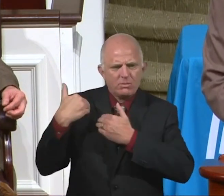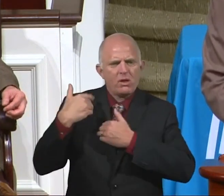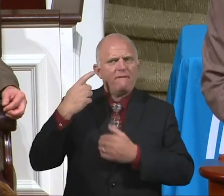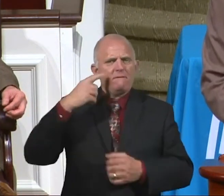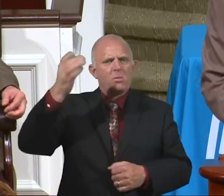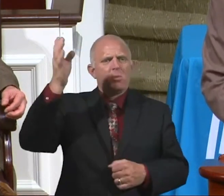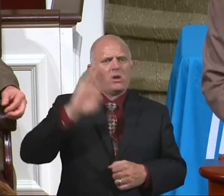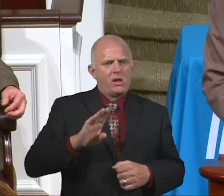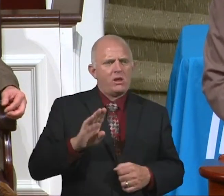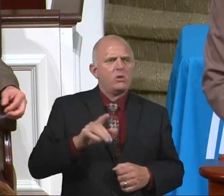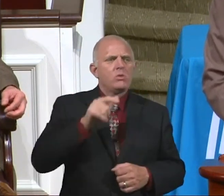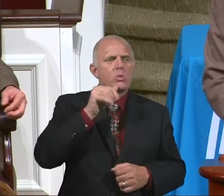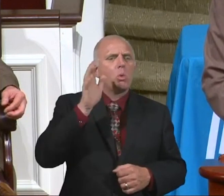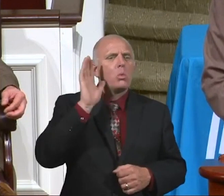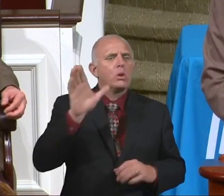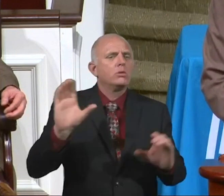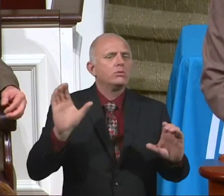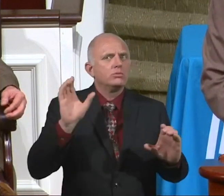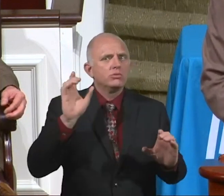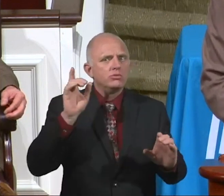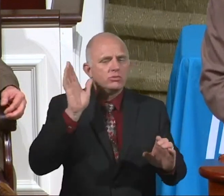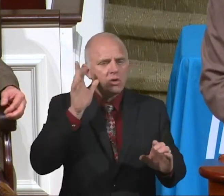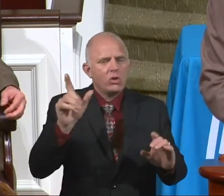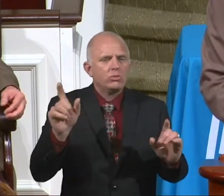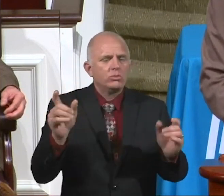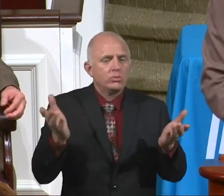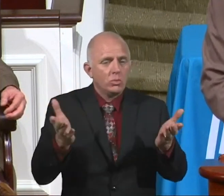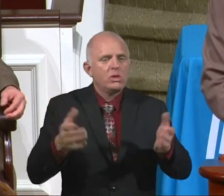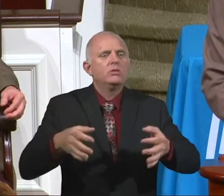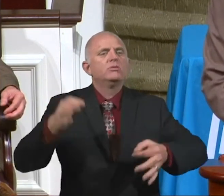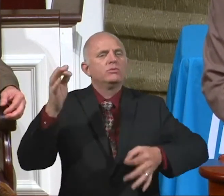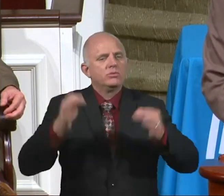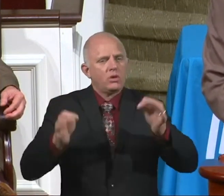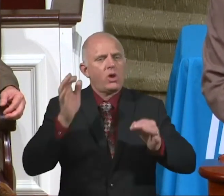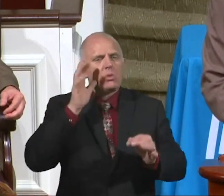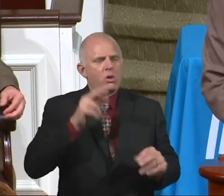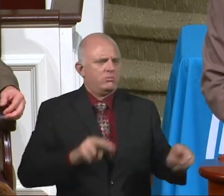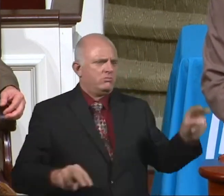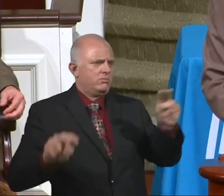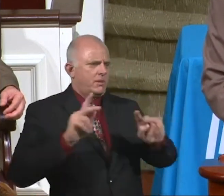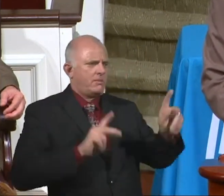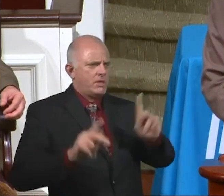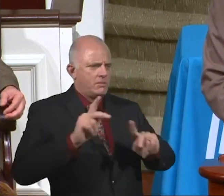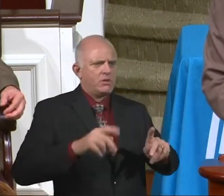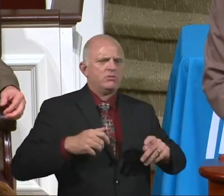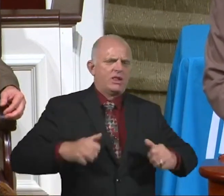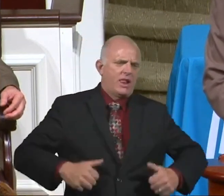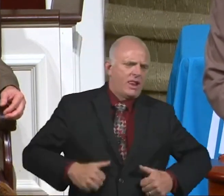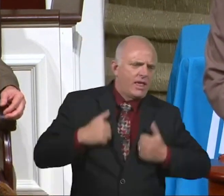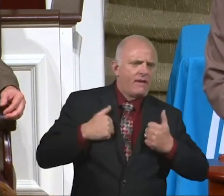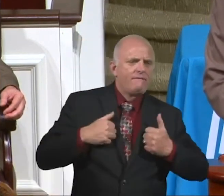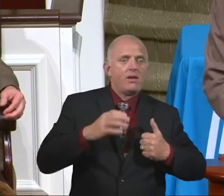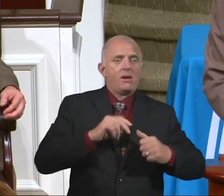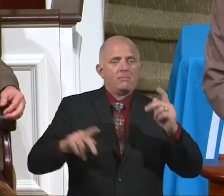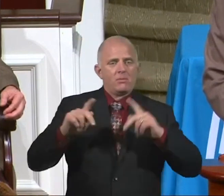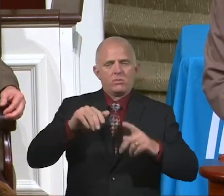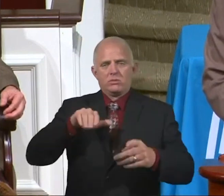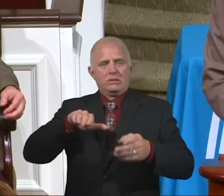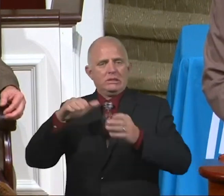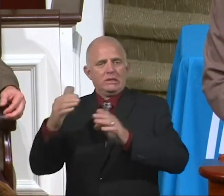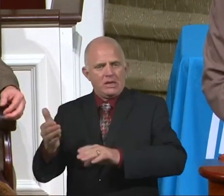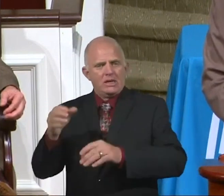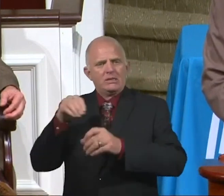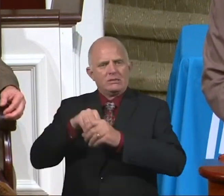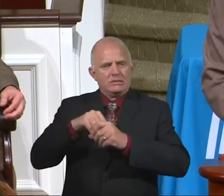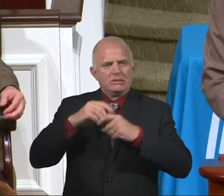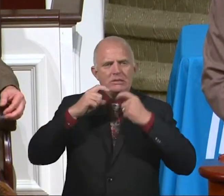do what? Judge. They'll evaluate the quick, that's people that are alive, and people that are lost, dead, in their trespasses